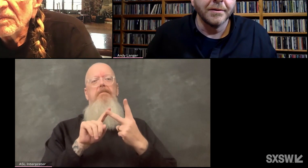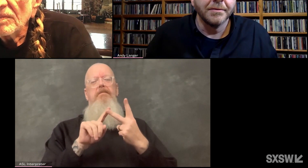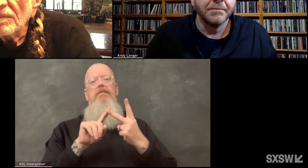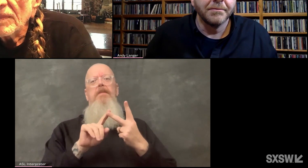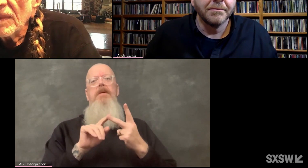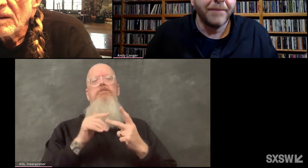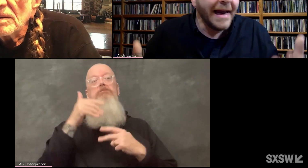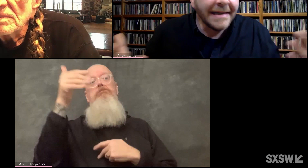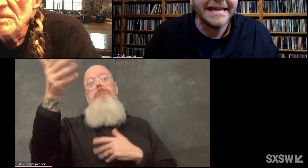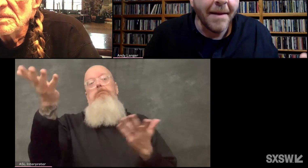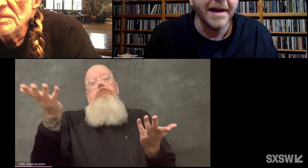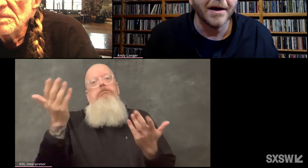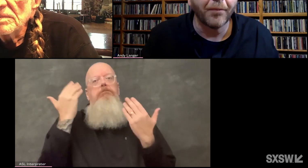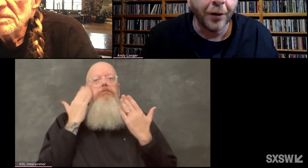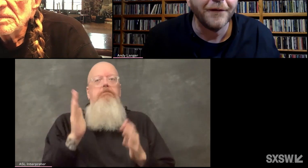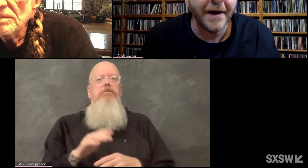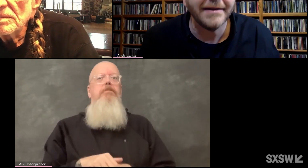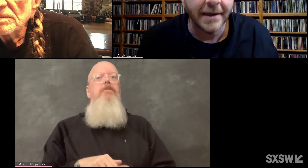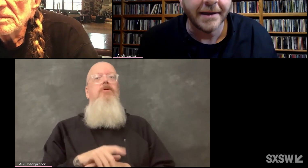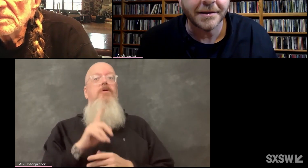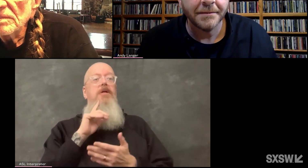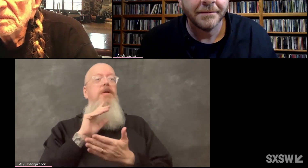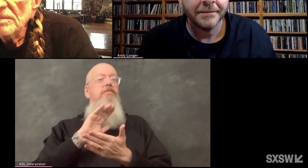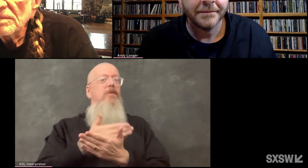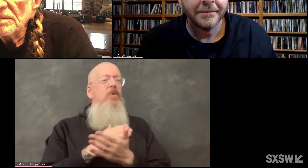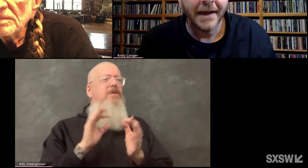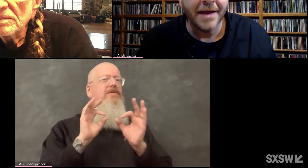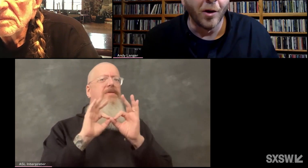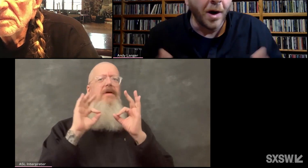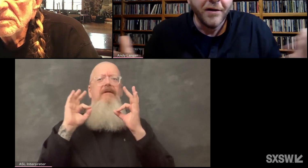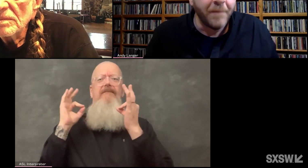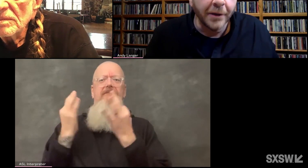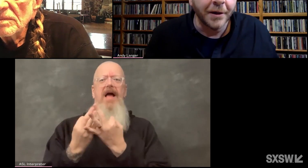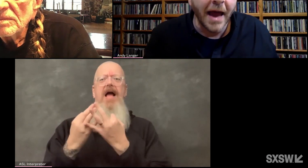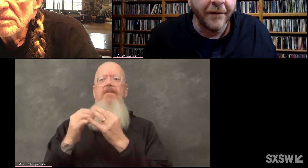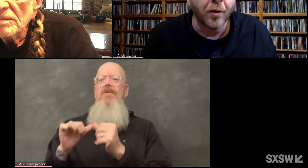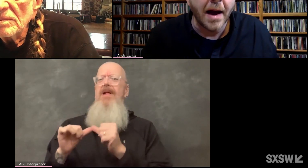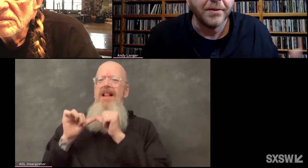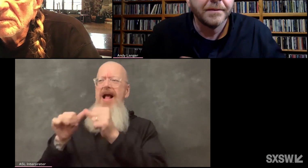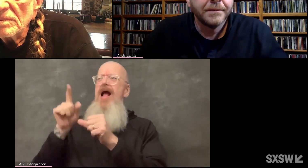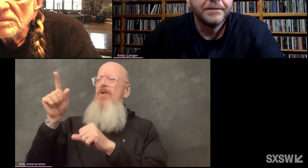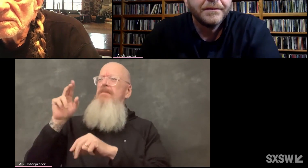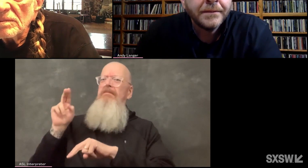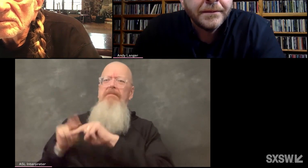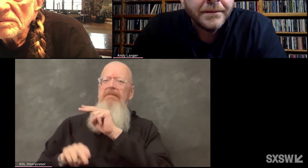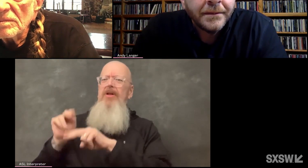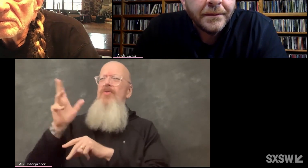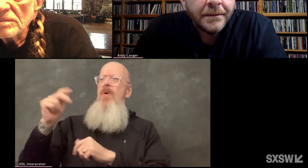those are pandemic-proof entities. And they're what you've built your life around.